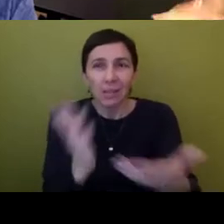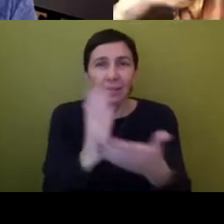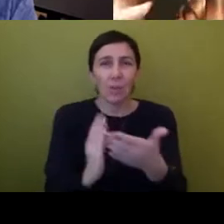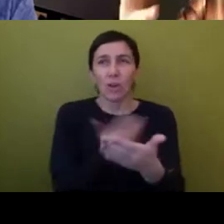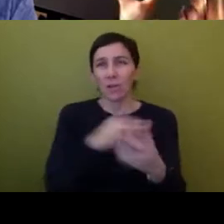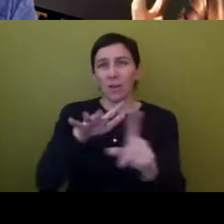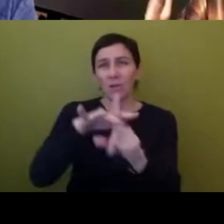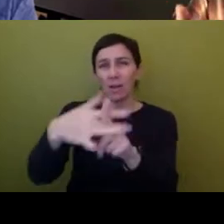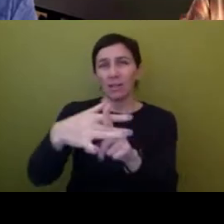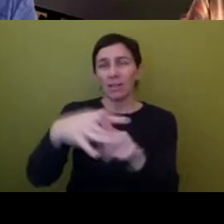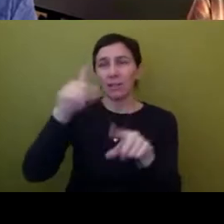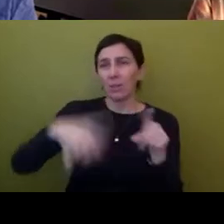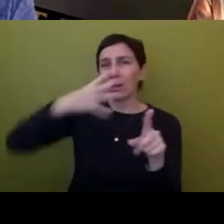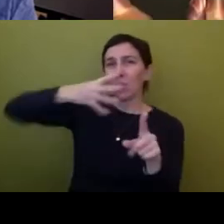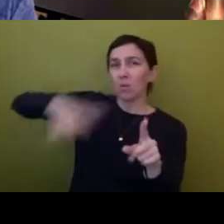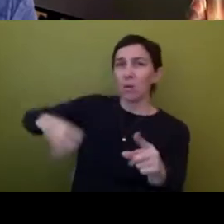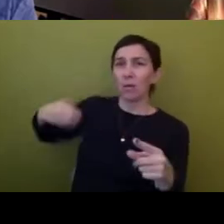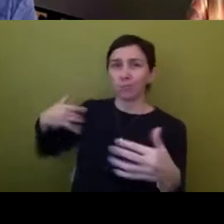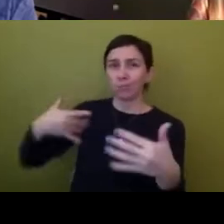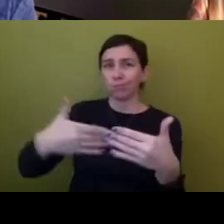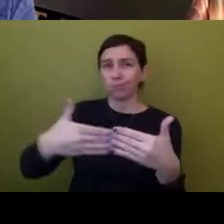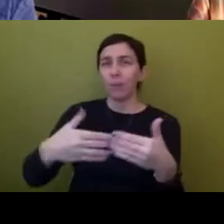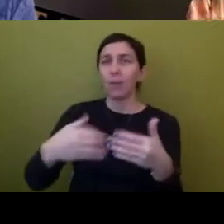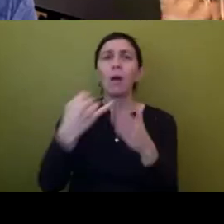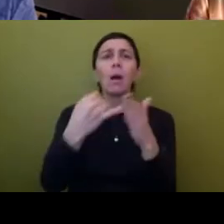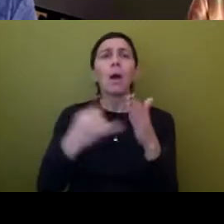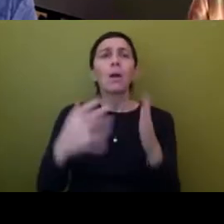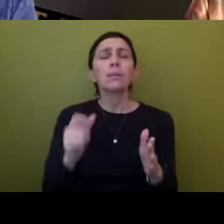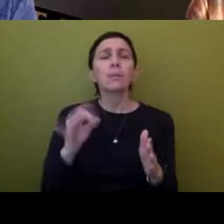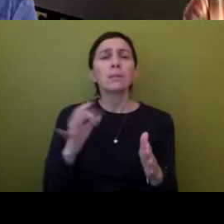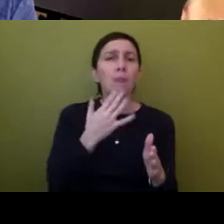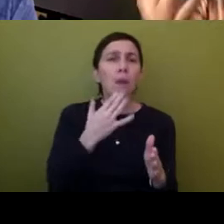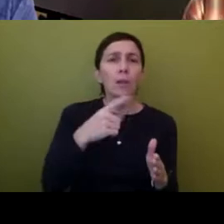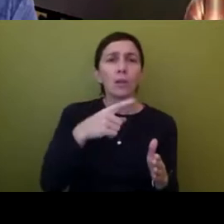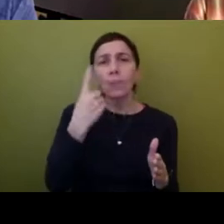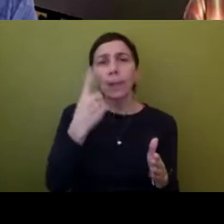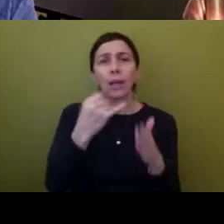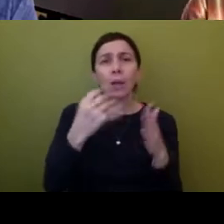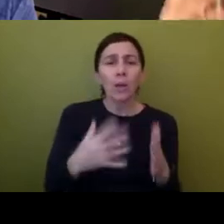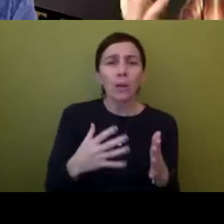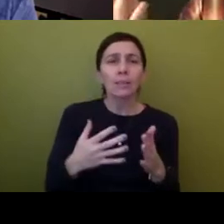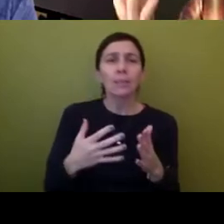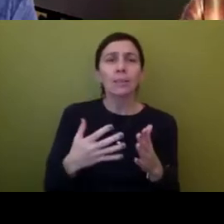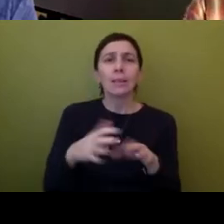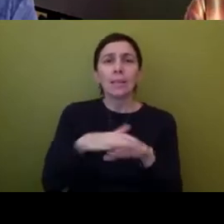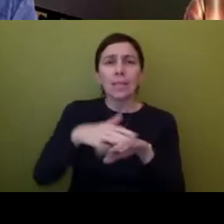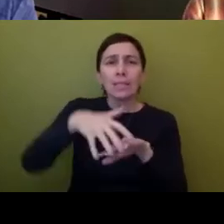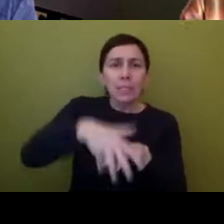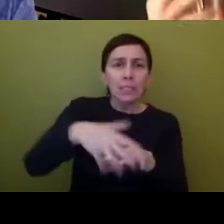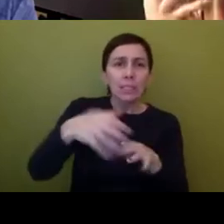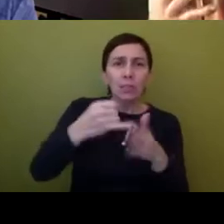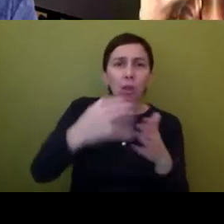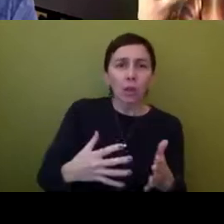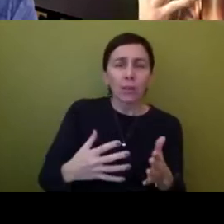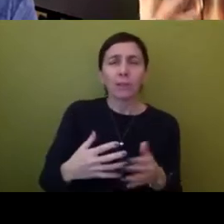this is where, um, artists of color, uh, black artists, indigenous artists, uh, artists of color